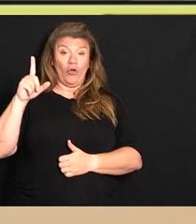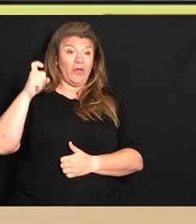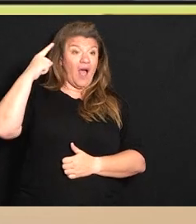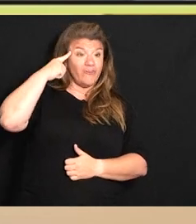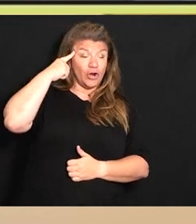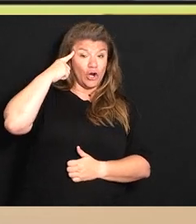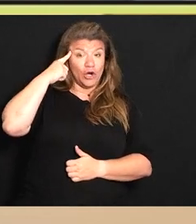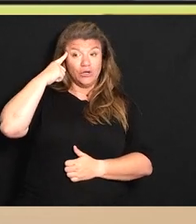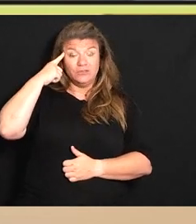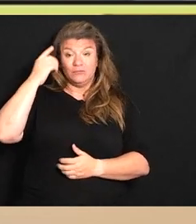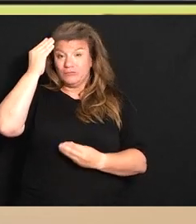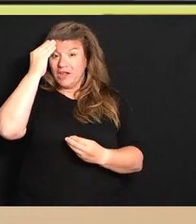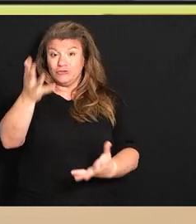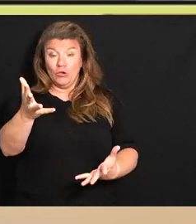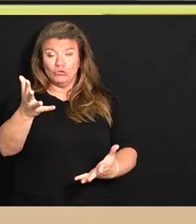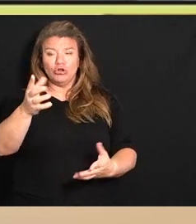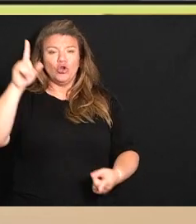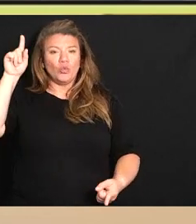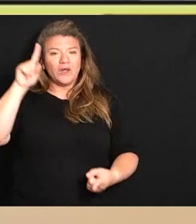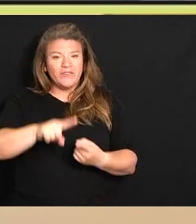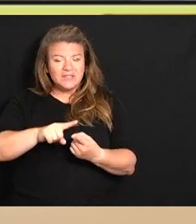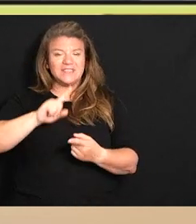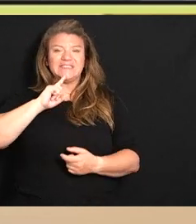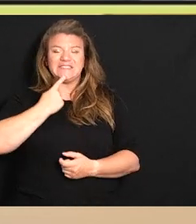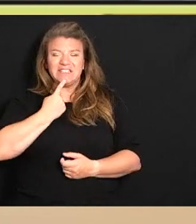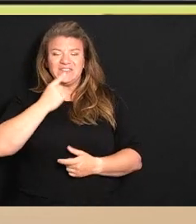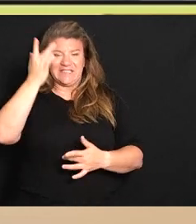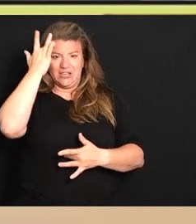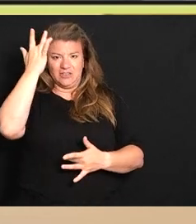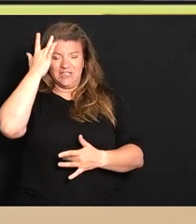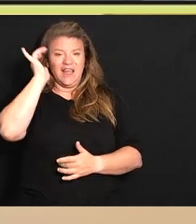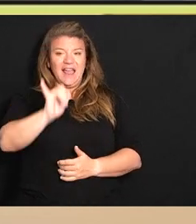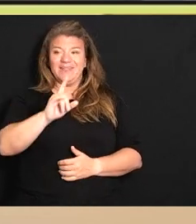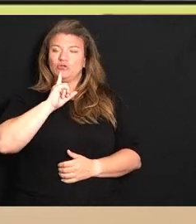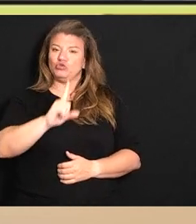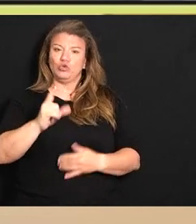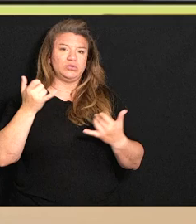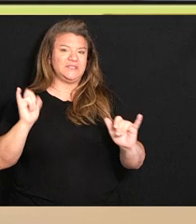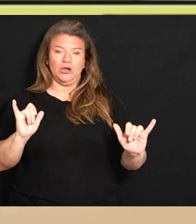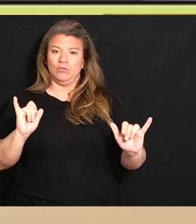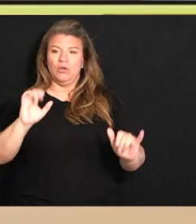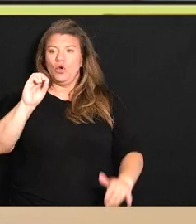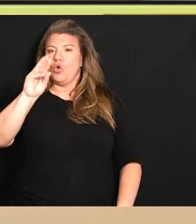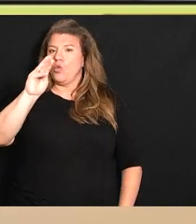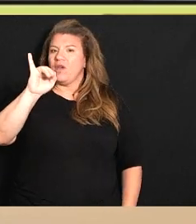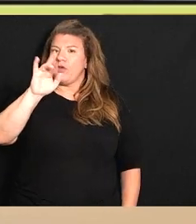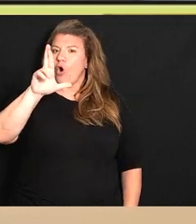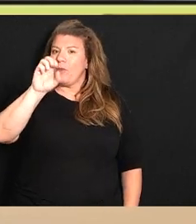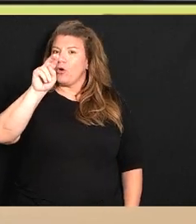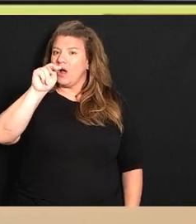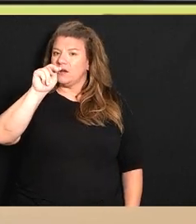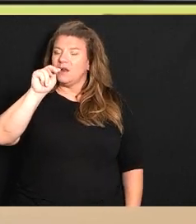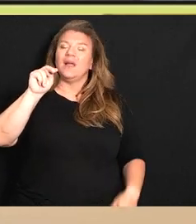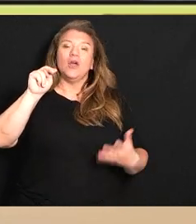and reducing the severity of illness and that is true still with the Omicron variant so getting vaccinated